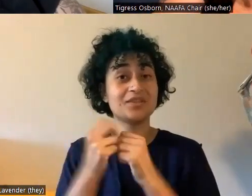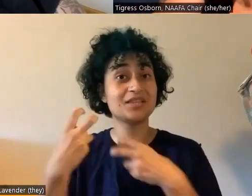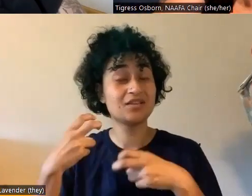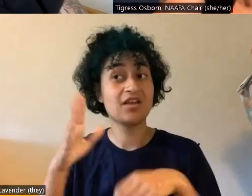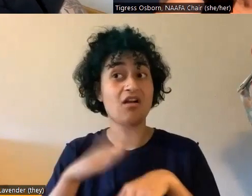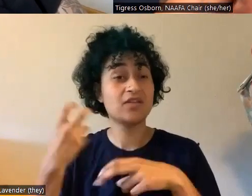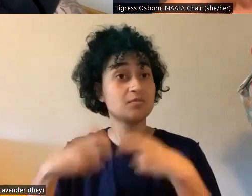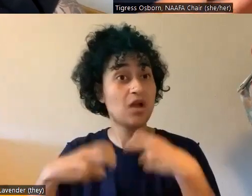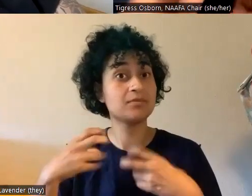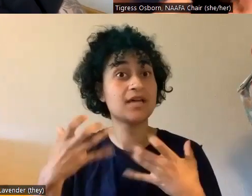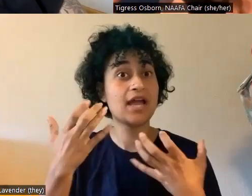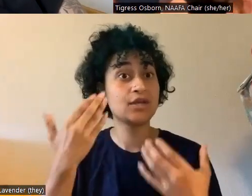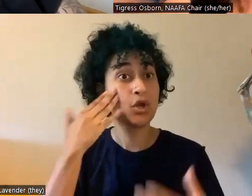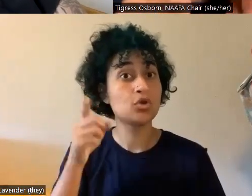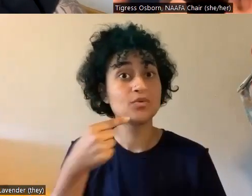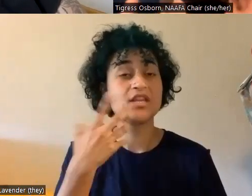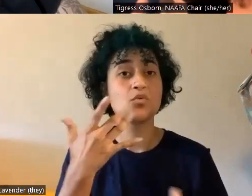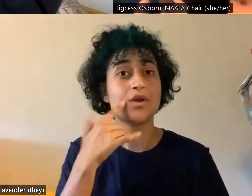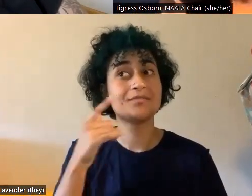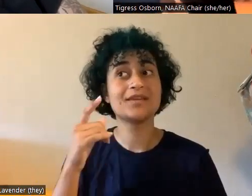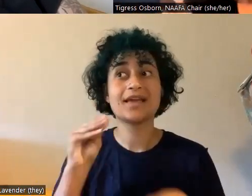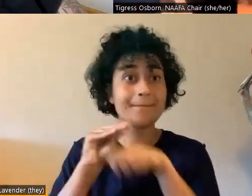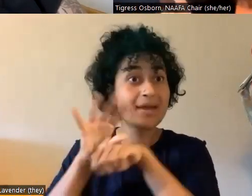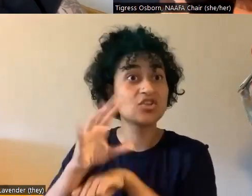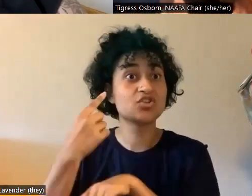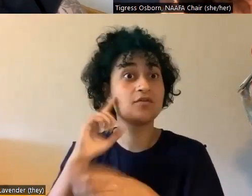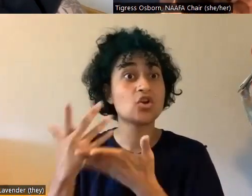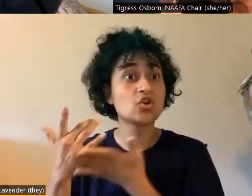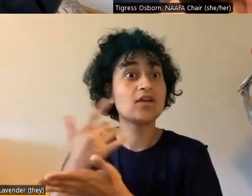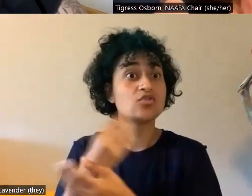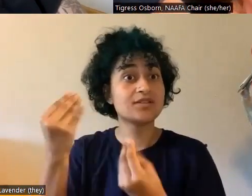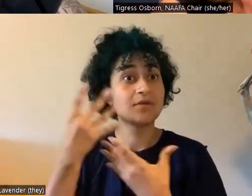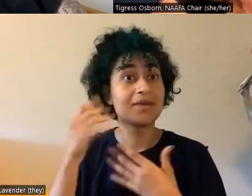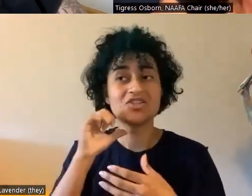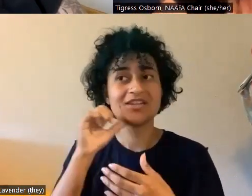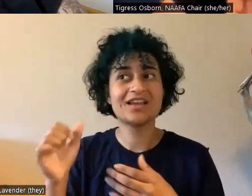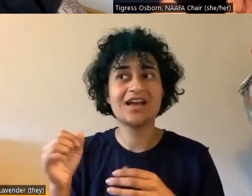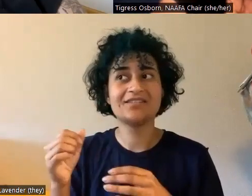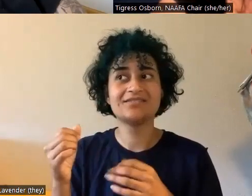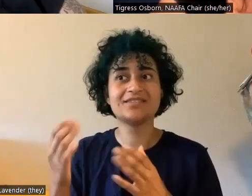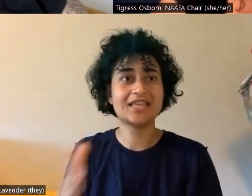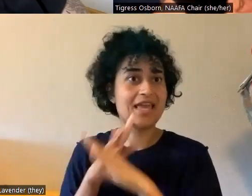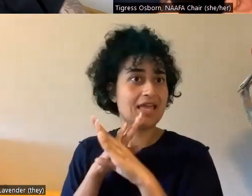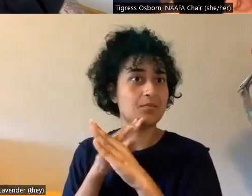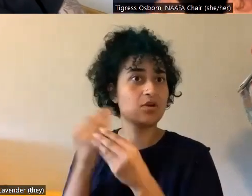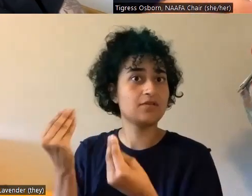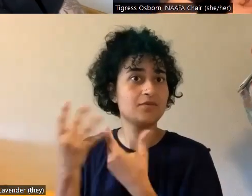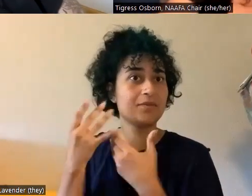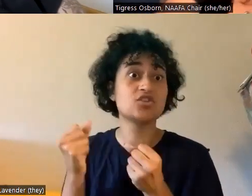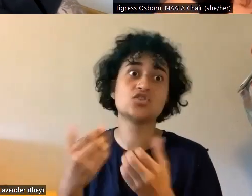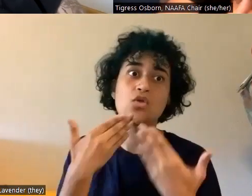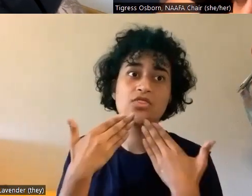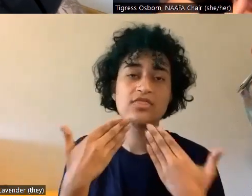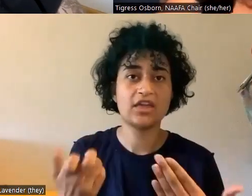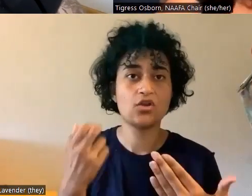want to be sort of the, the messenger of crowdsourced information and not, uh, the gatekeeper of information, but thank you for